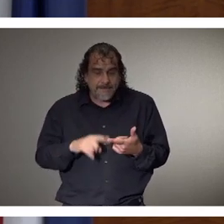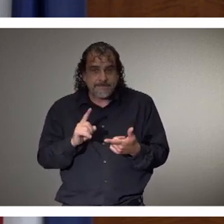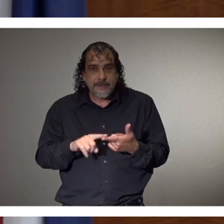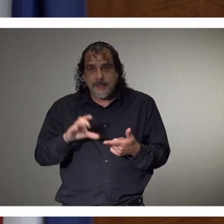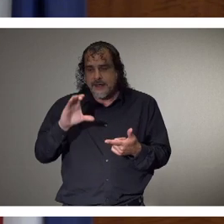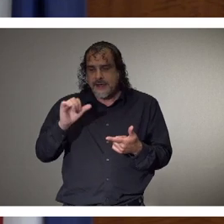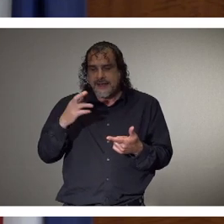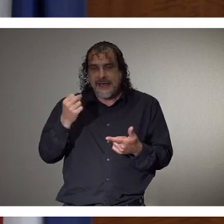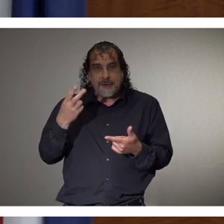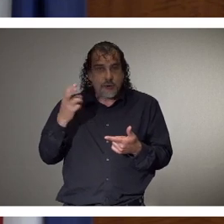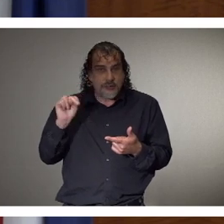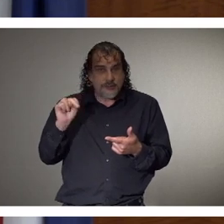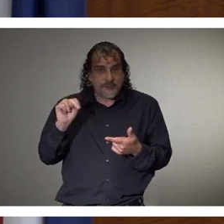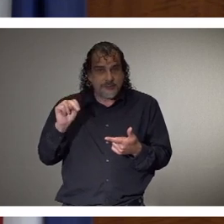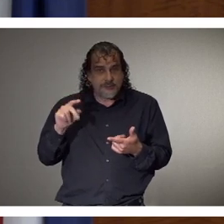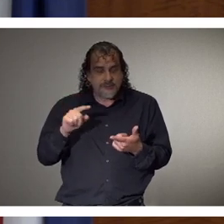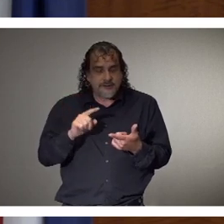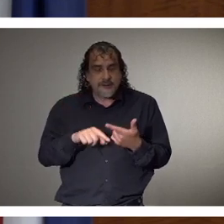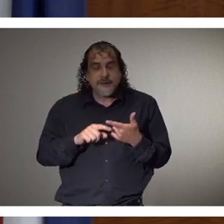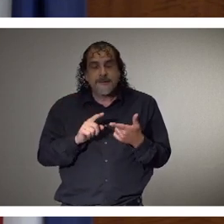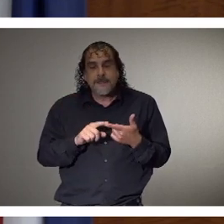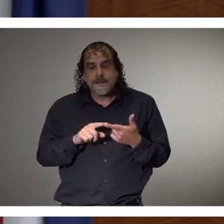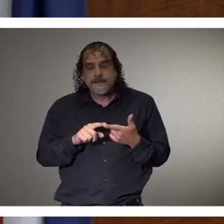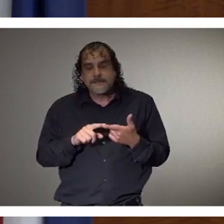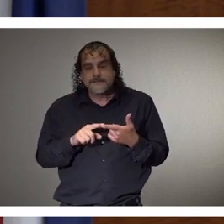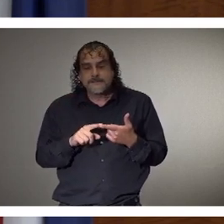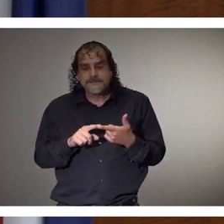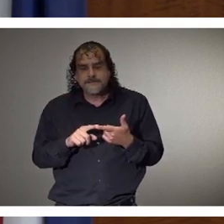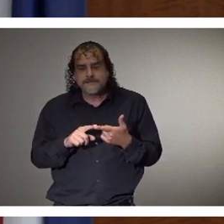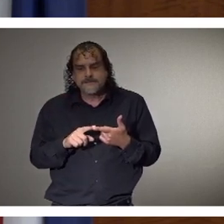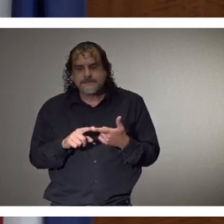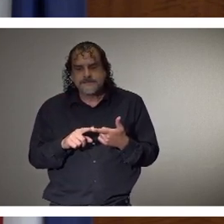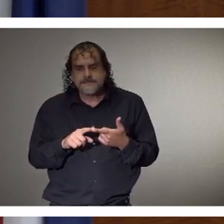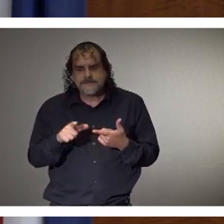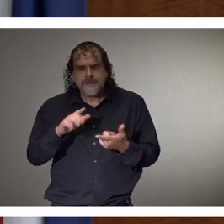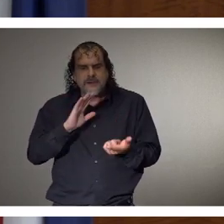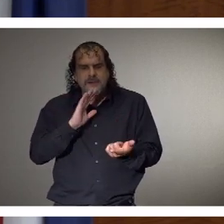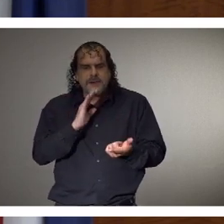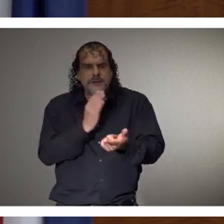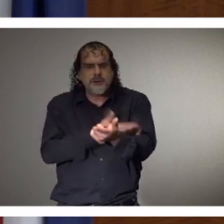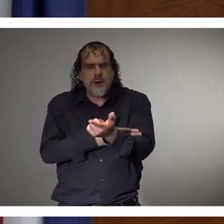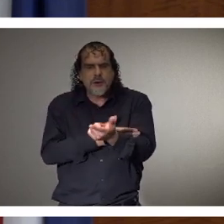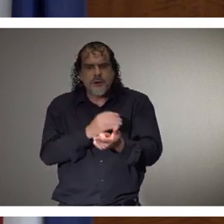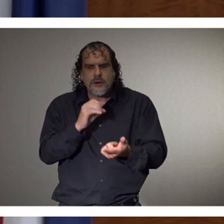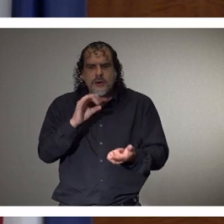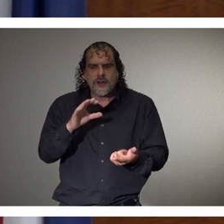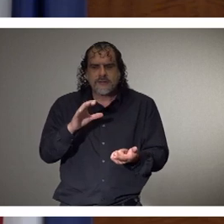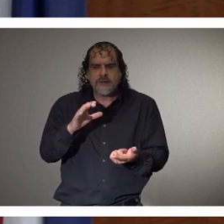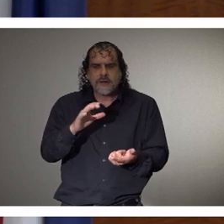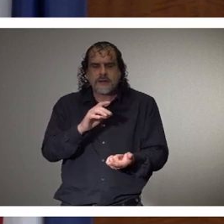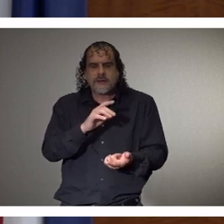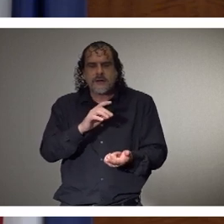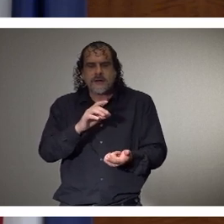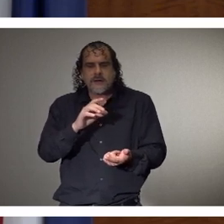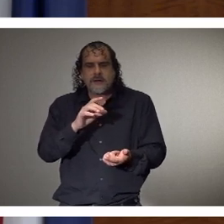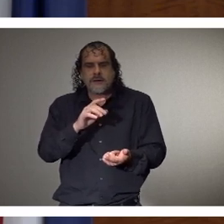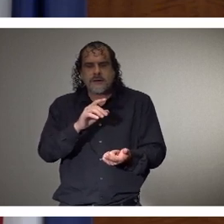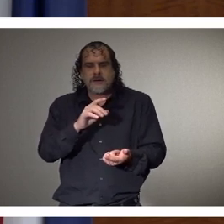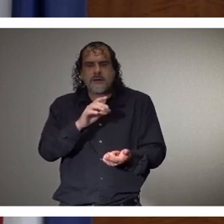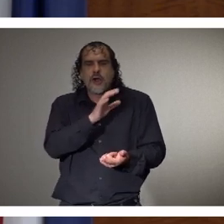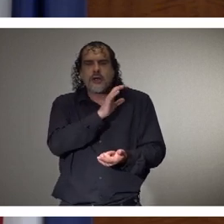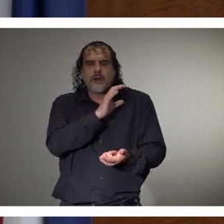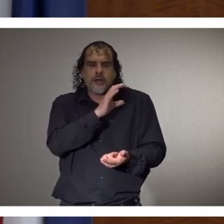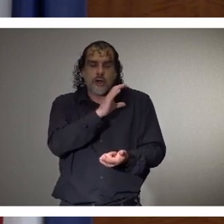Cameron Weaver. Uh, Cameron Weaver is, uh, the daughter of commander of Camp McCain, Colonel Richard